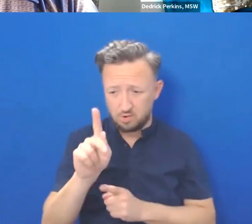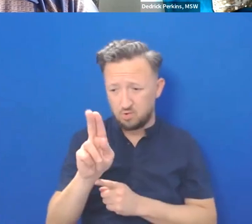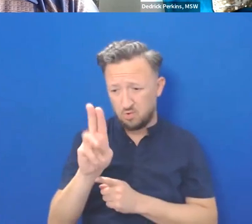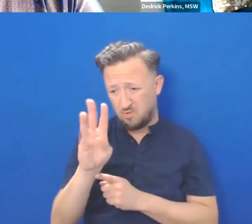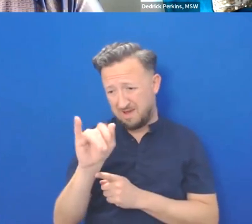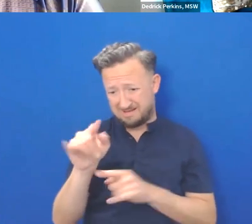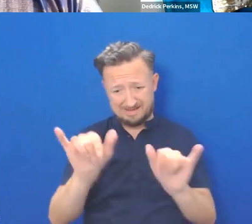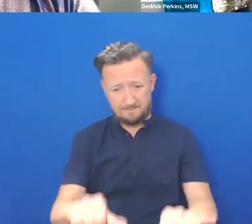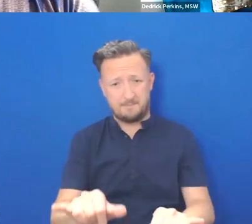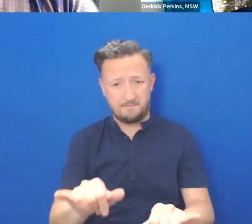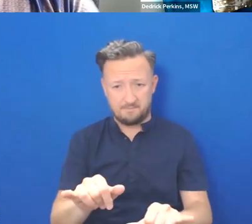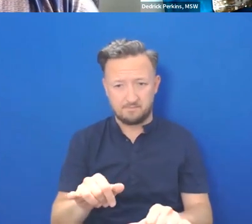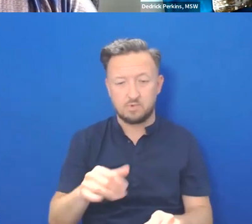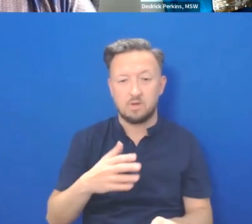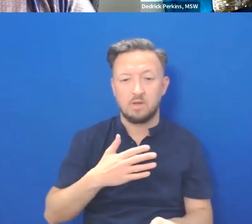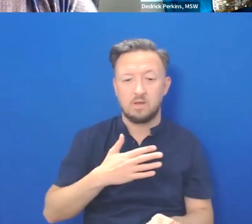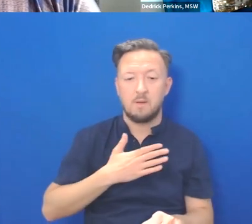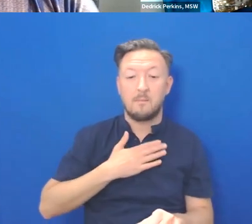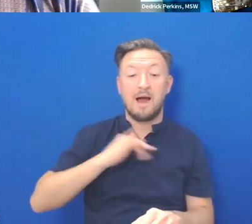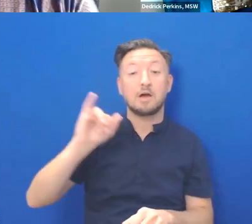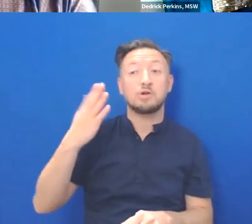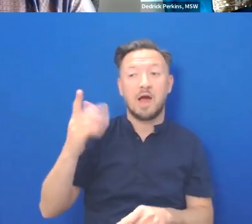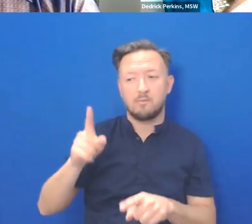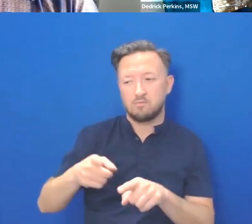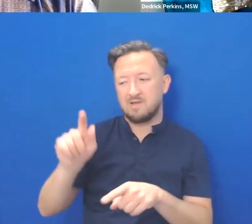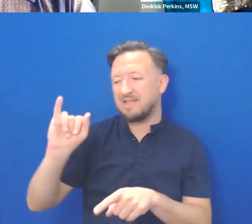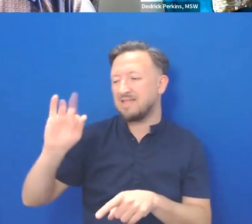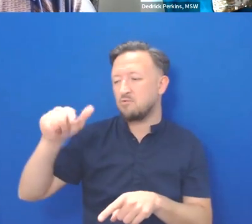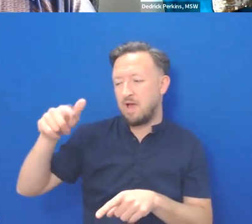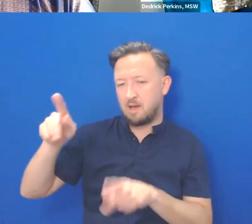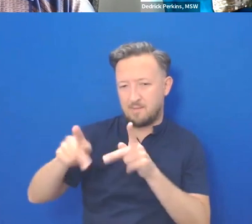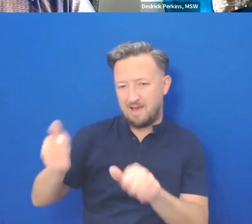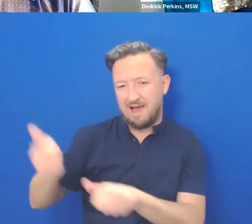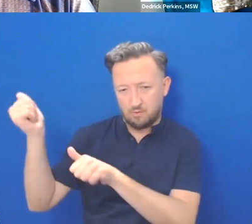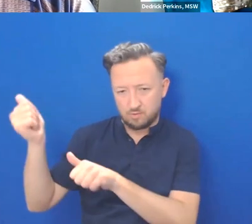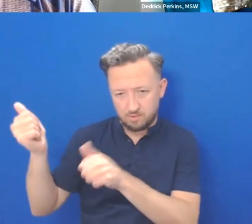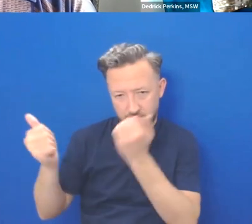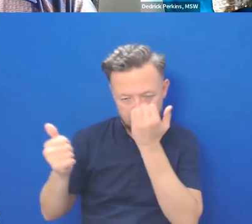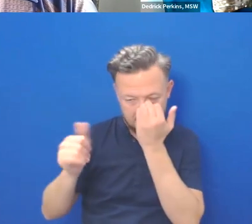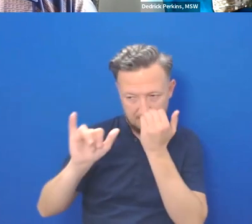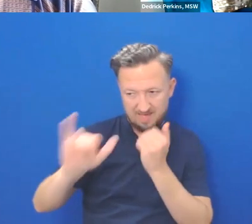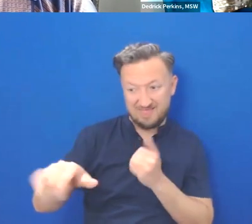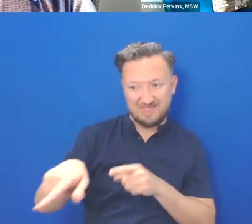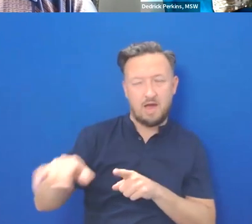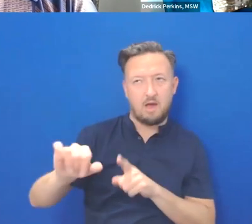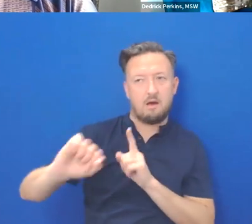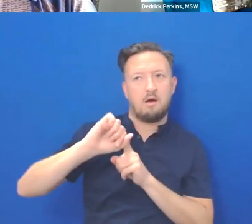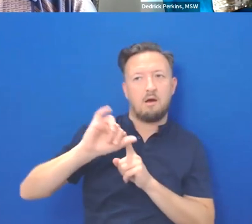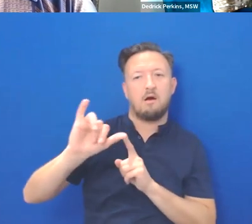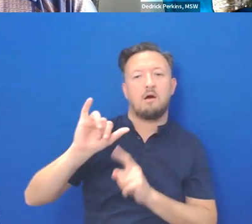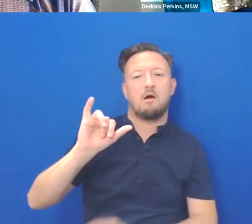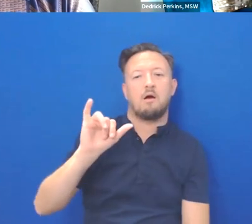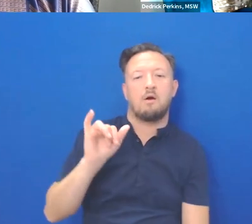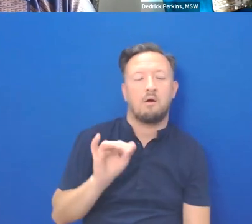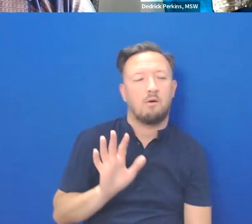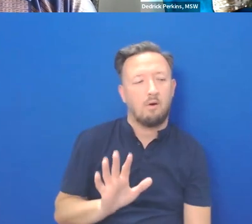Kuwait. Yeah. Our job was to expel the Iraqis. And that was my aha moment. And I went,